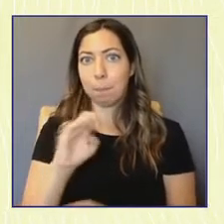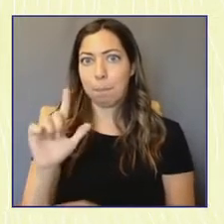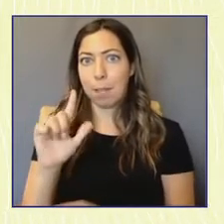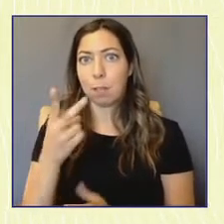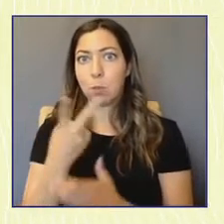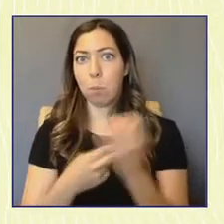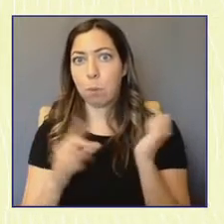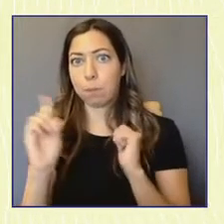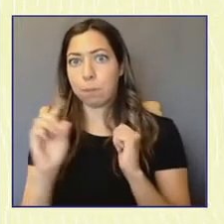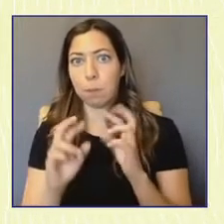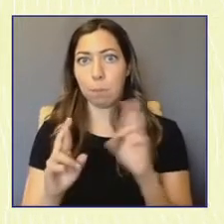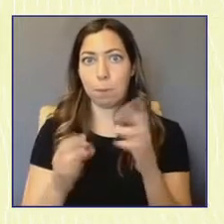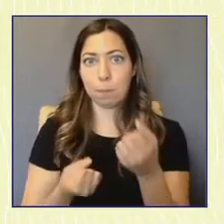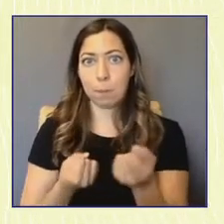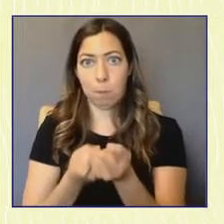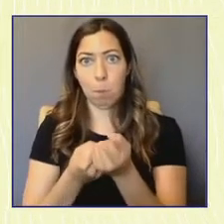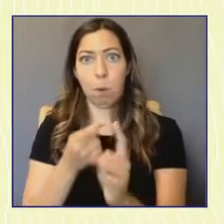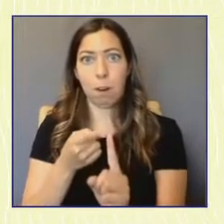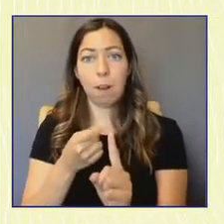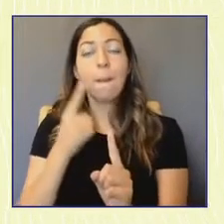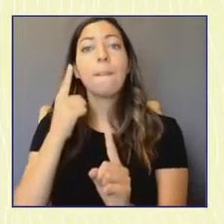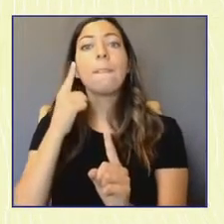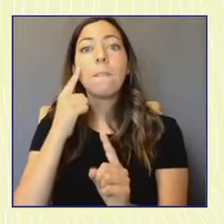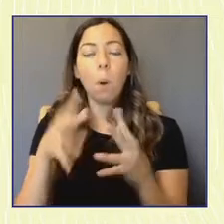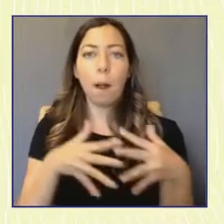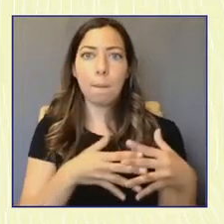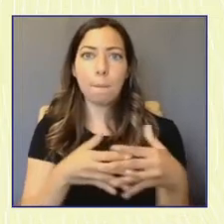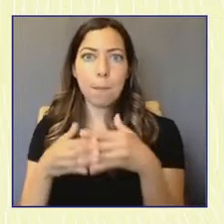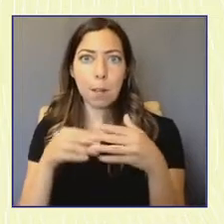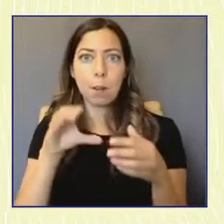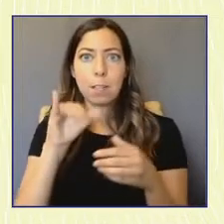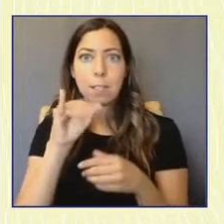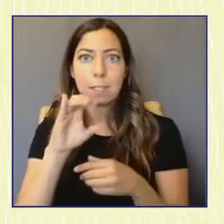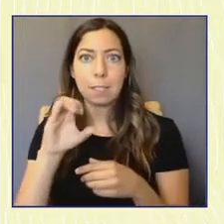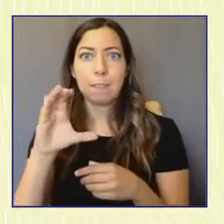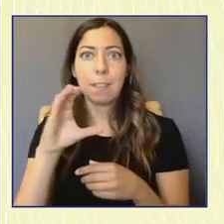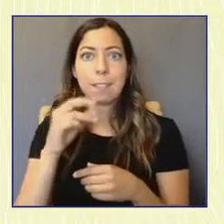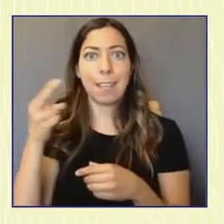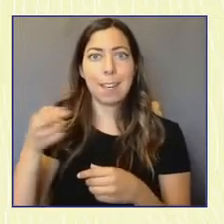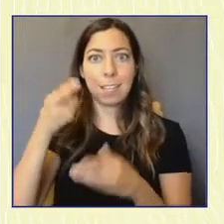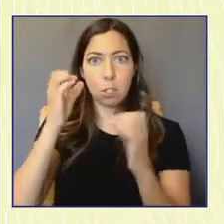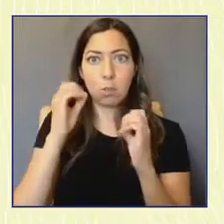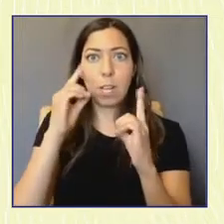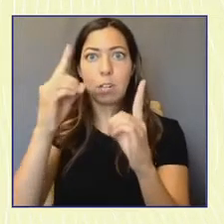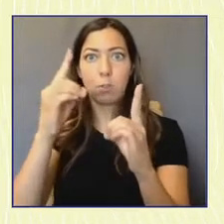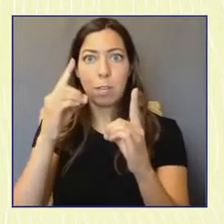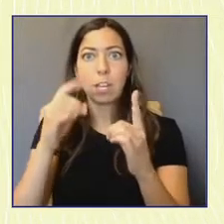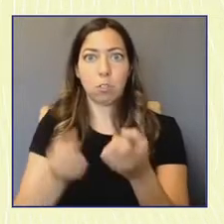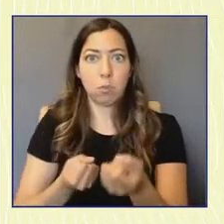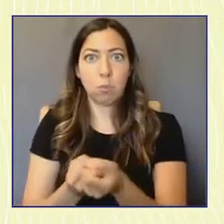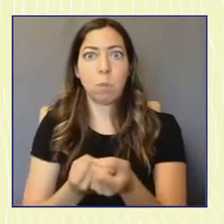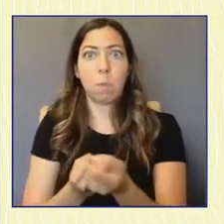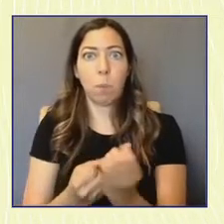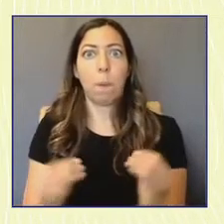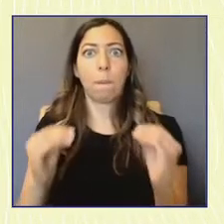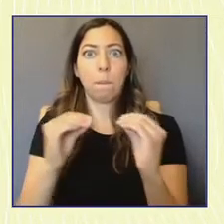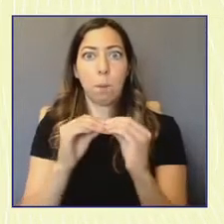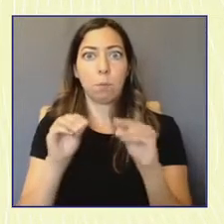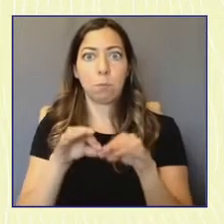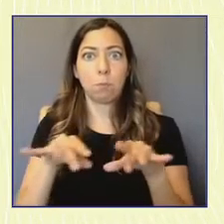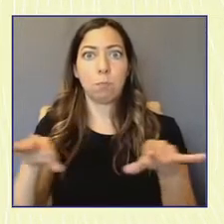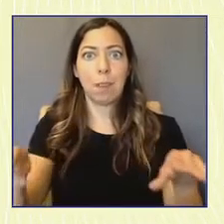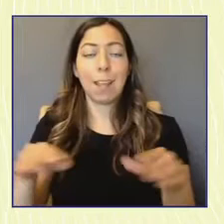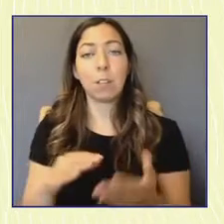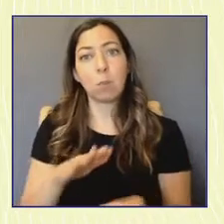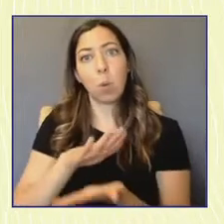and funding American civics and history education and empowering school districts to empower and support young people